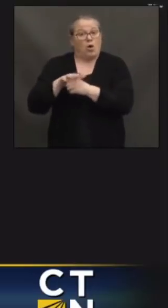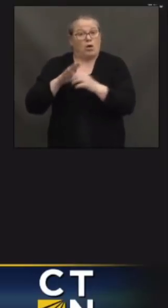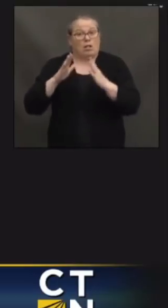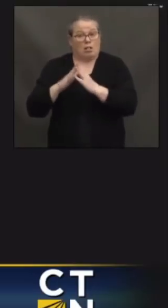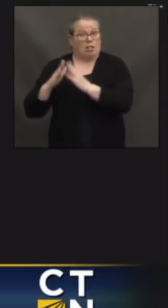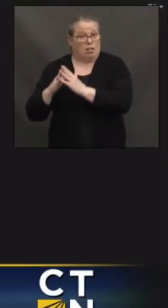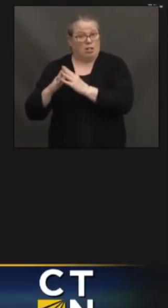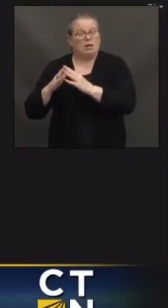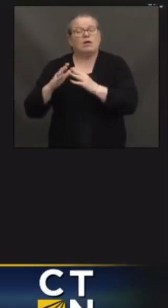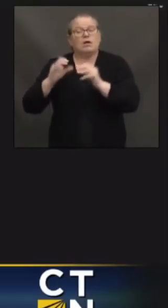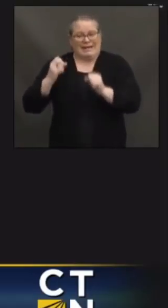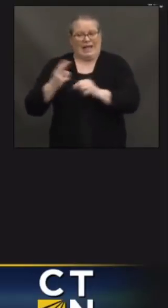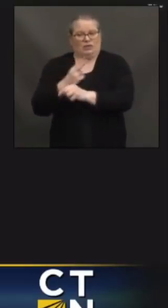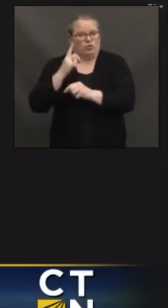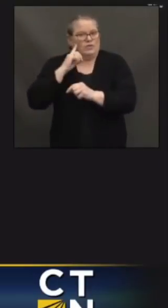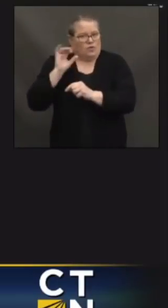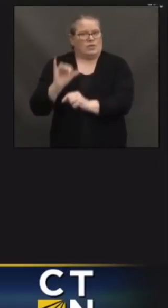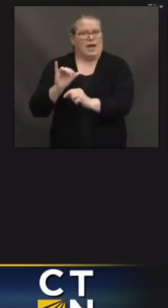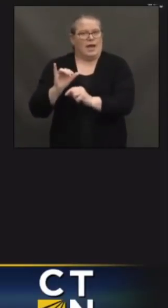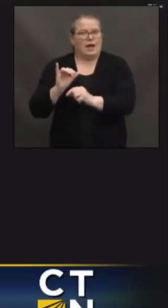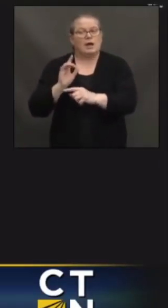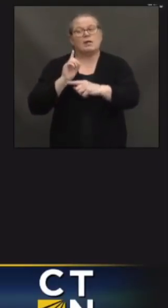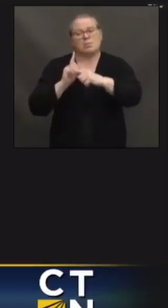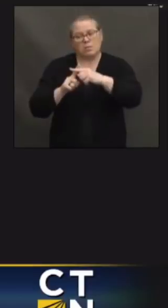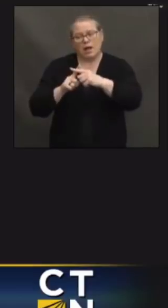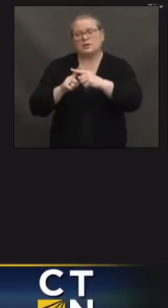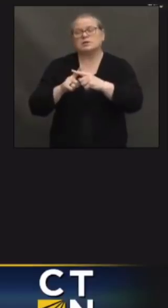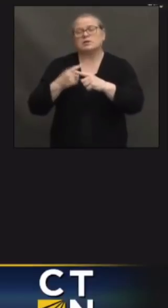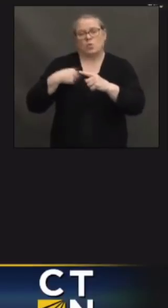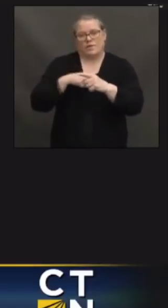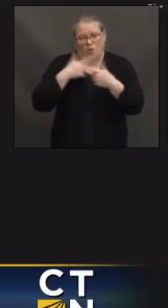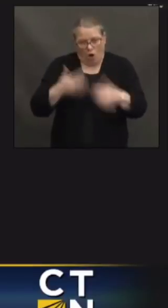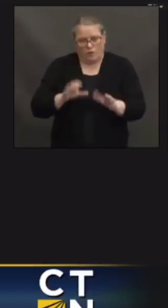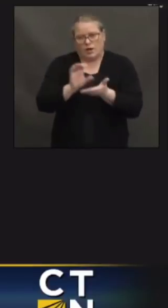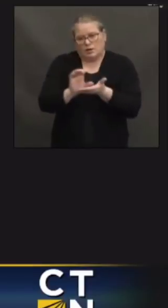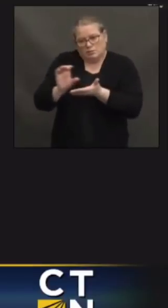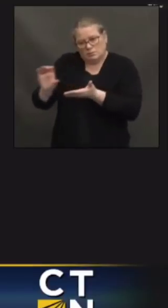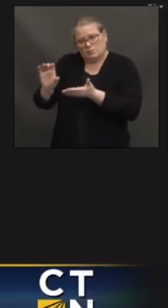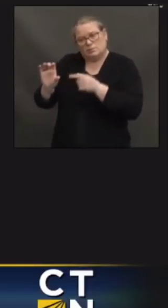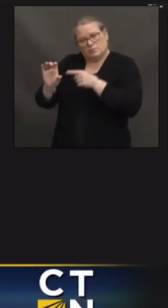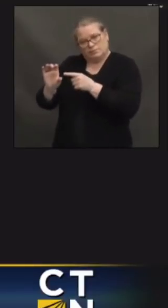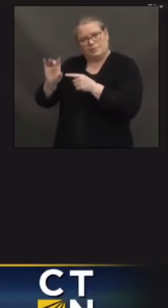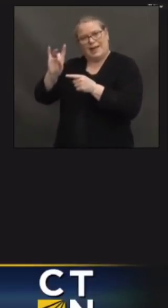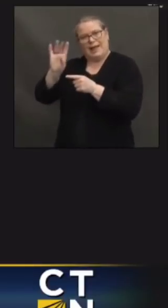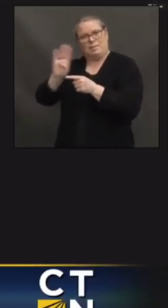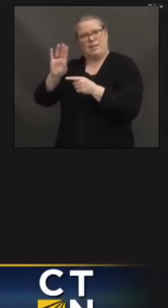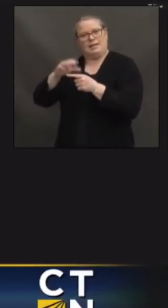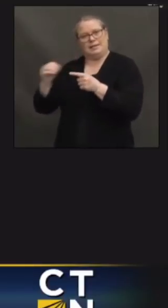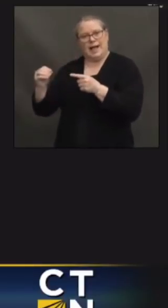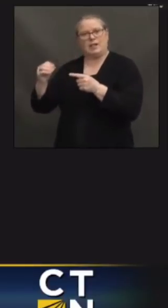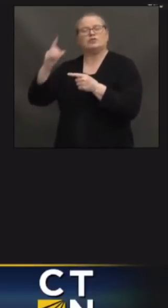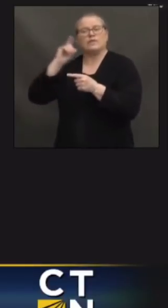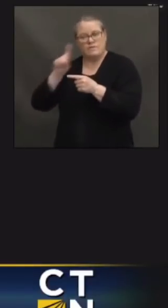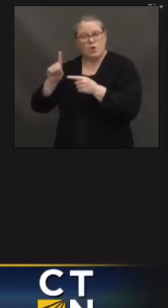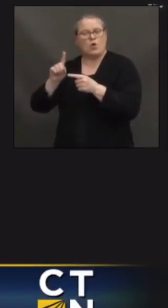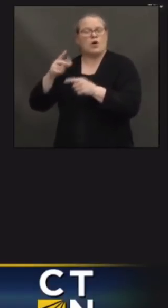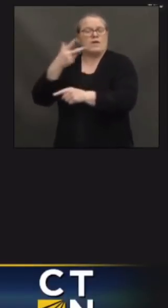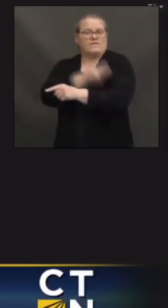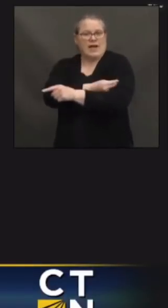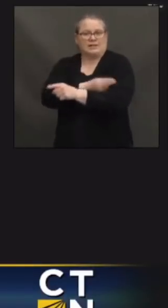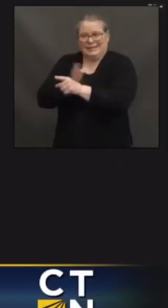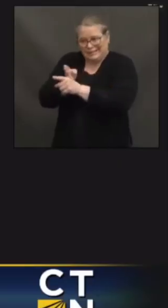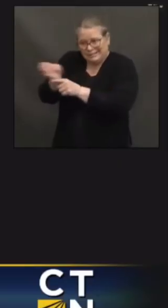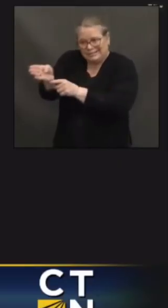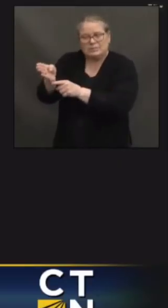we also have this set aside of $8 billion for vaccinations and vaccination outreach that we'll be getting to the states